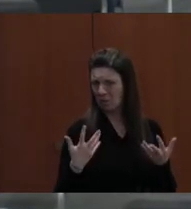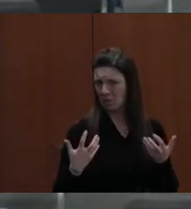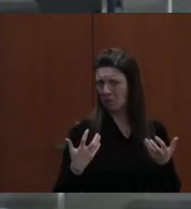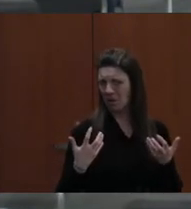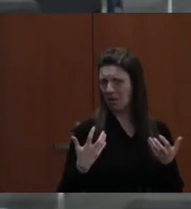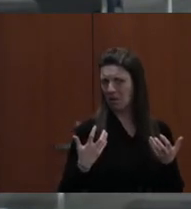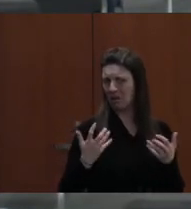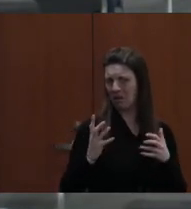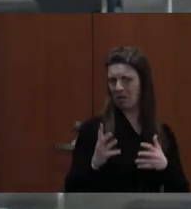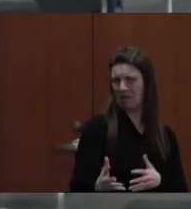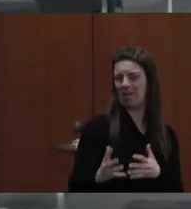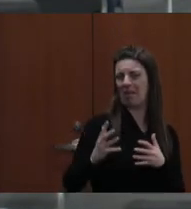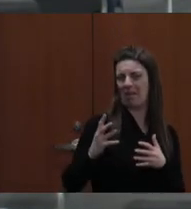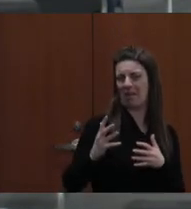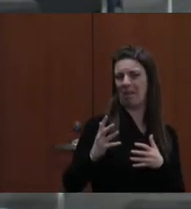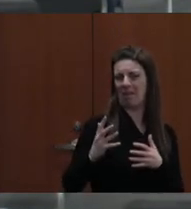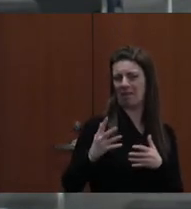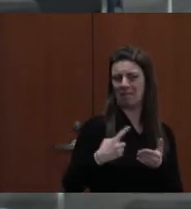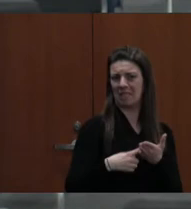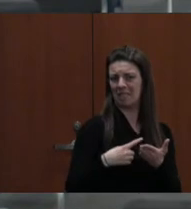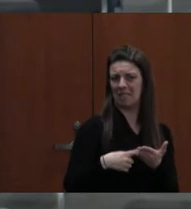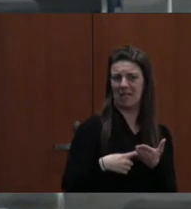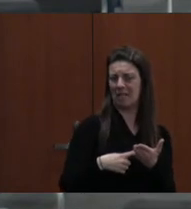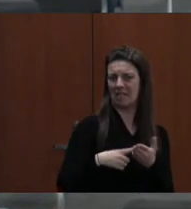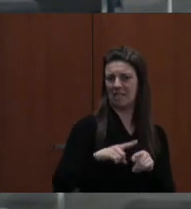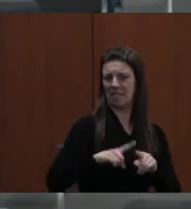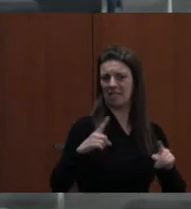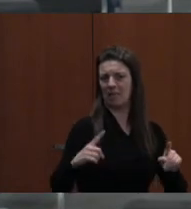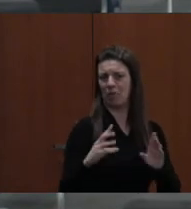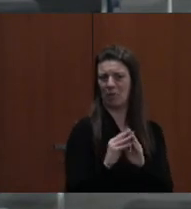AT THE MEETING? I WANT TO MAKE SURE I UNDERSTAND. SO,